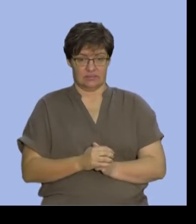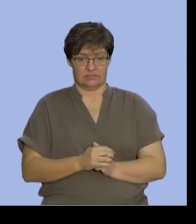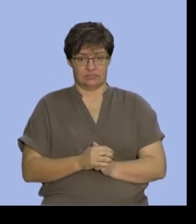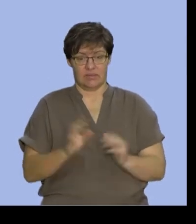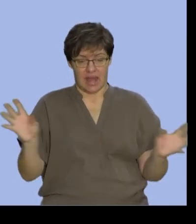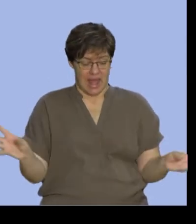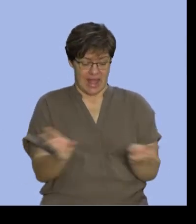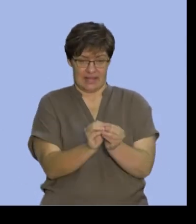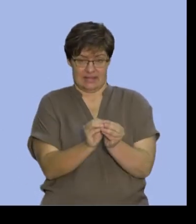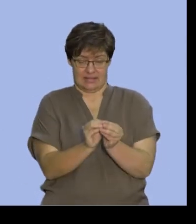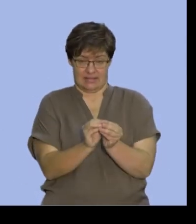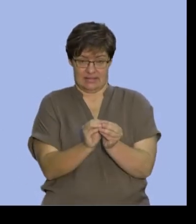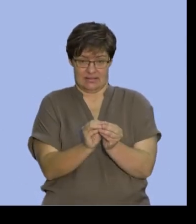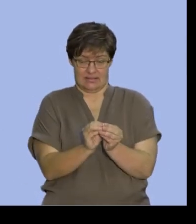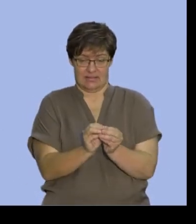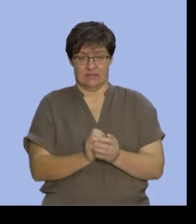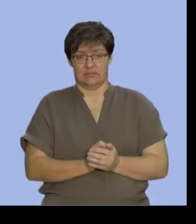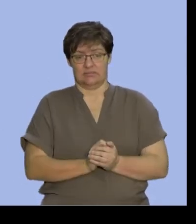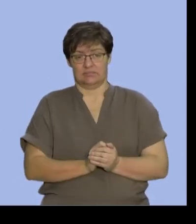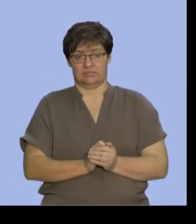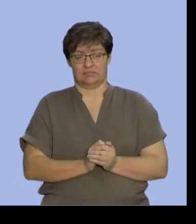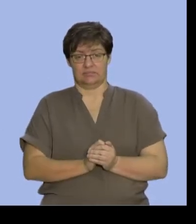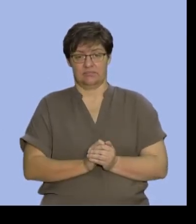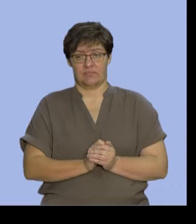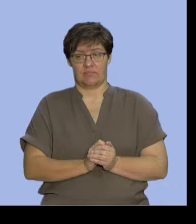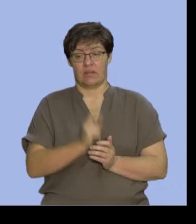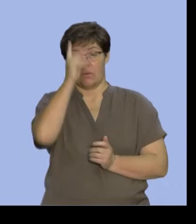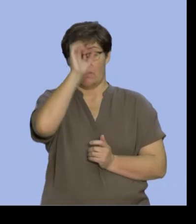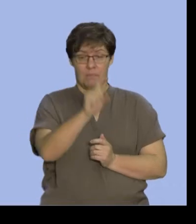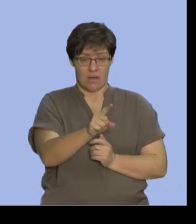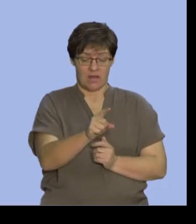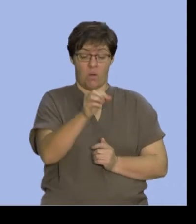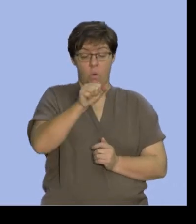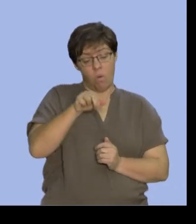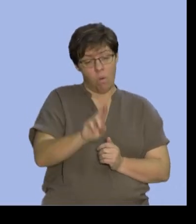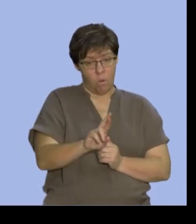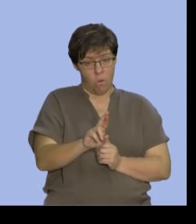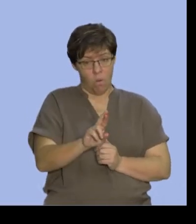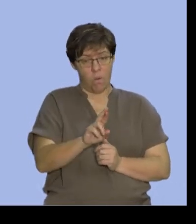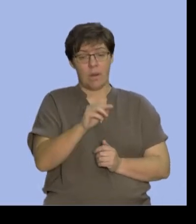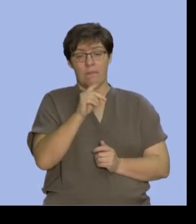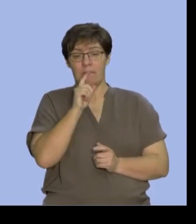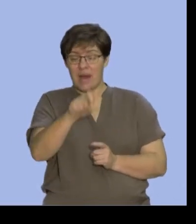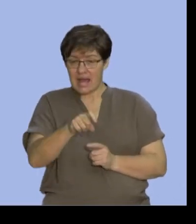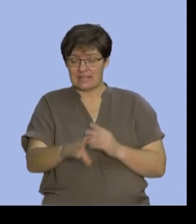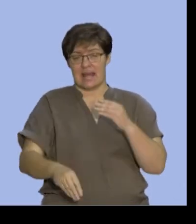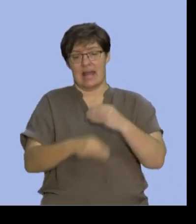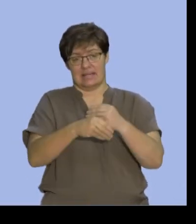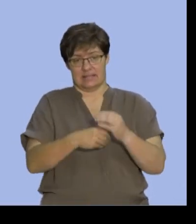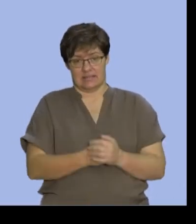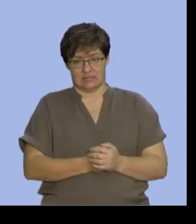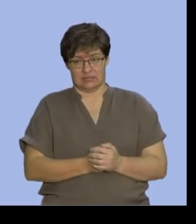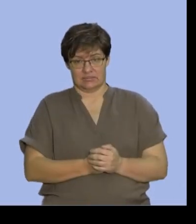addition rule. So, remember that when we have OR, we must remember that we